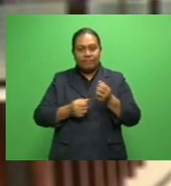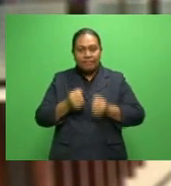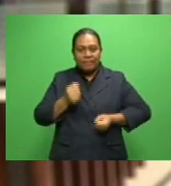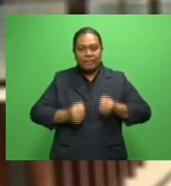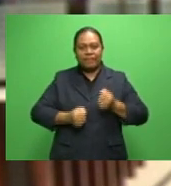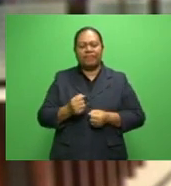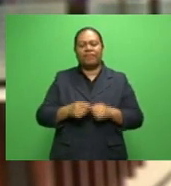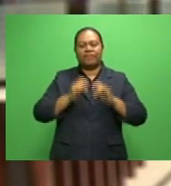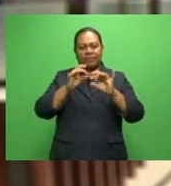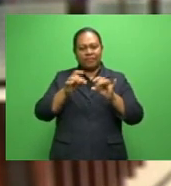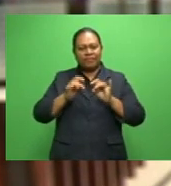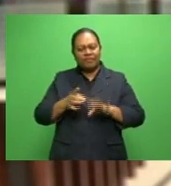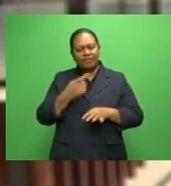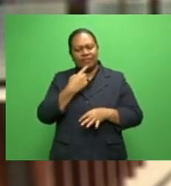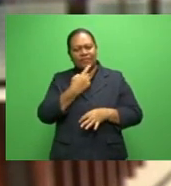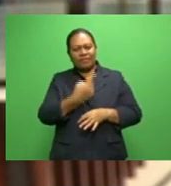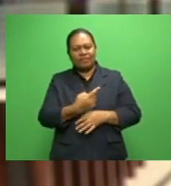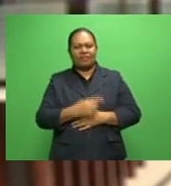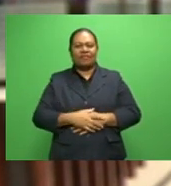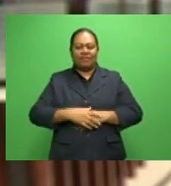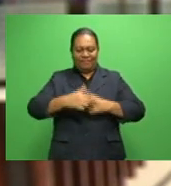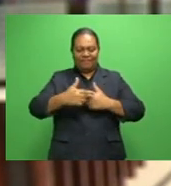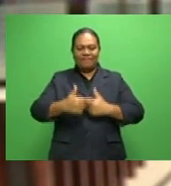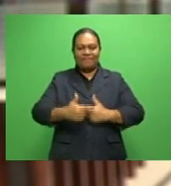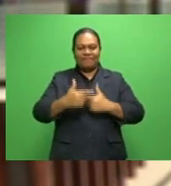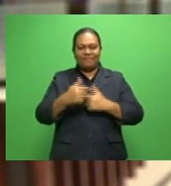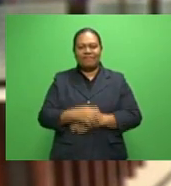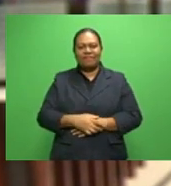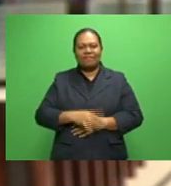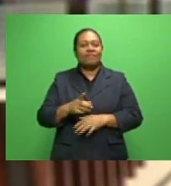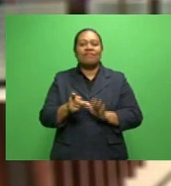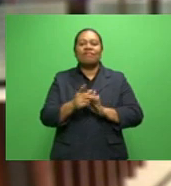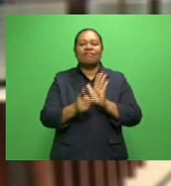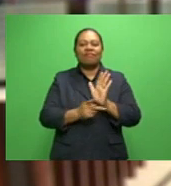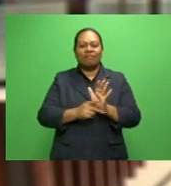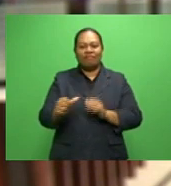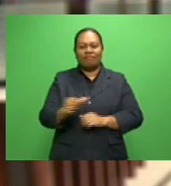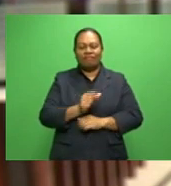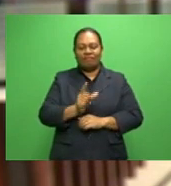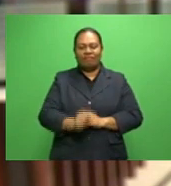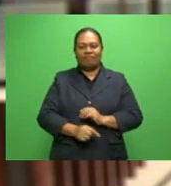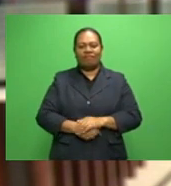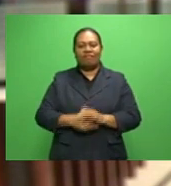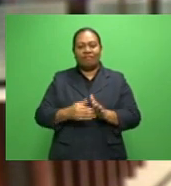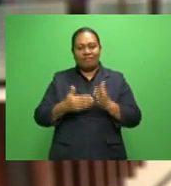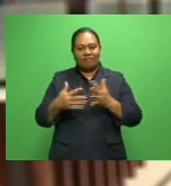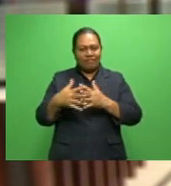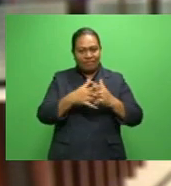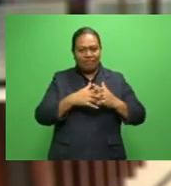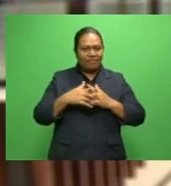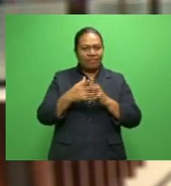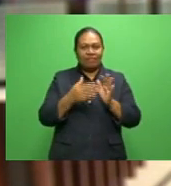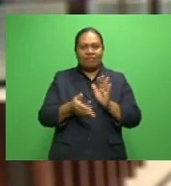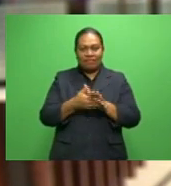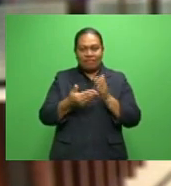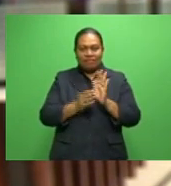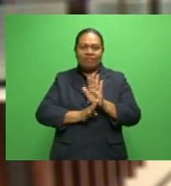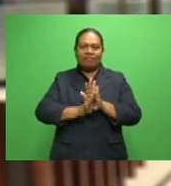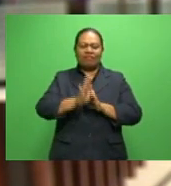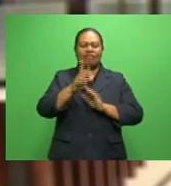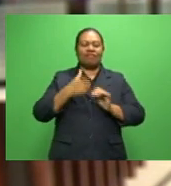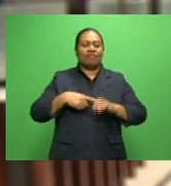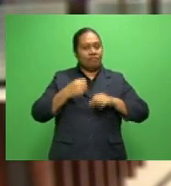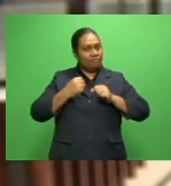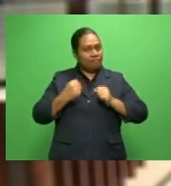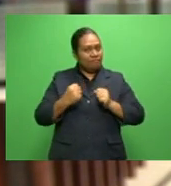Australia Governor Philip Lowe said there were limits to what monetary policy could do. Meanwhile, the U.S. dollar drifted higher today, helped by strong